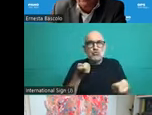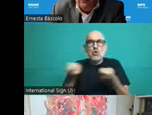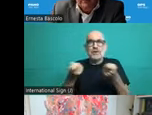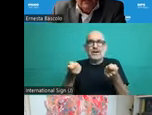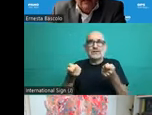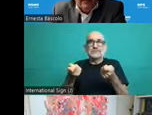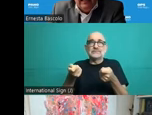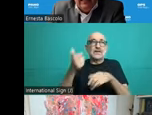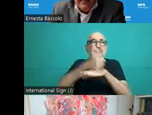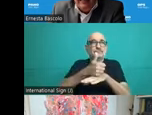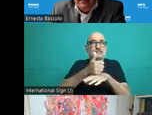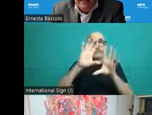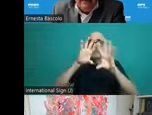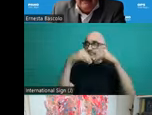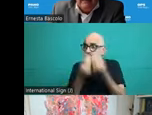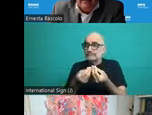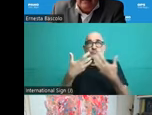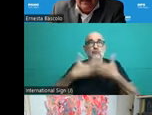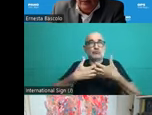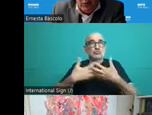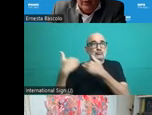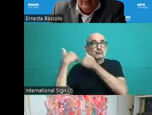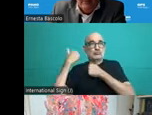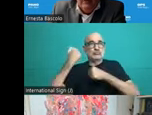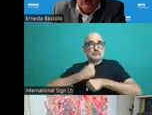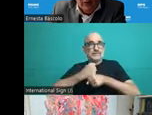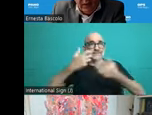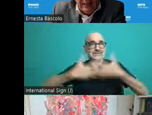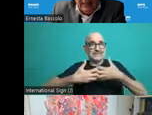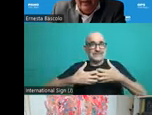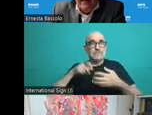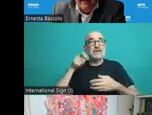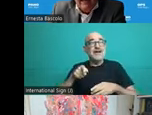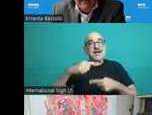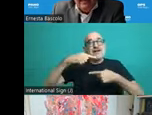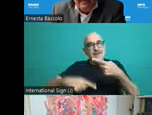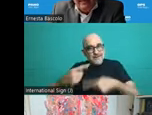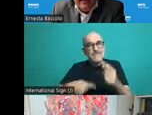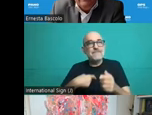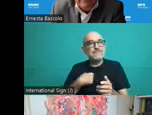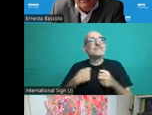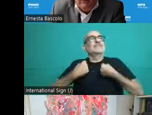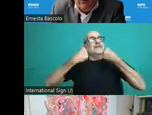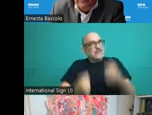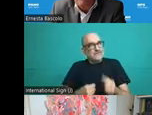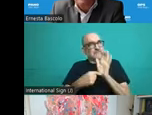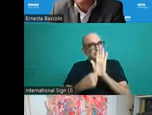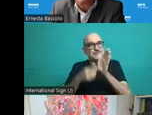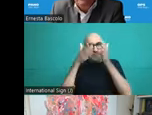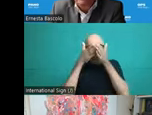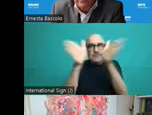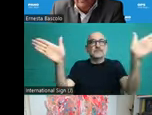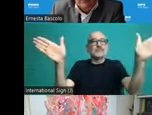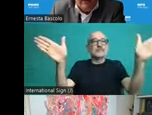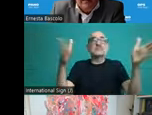issues like policy and vision and to assure the involvement